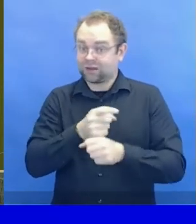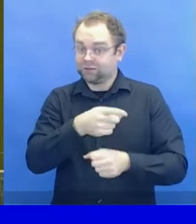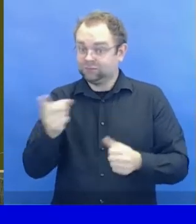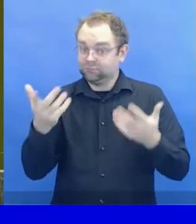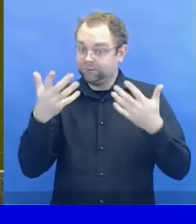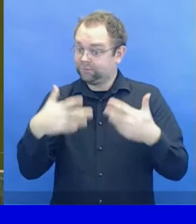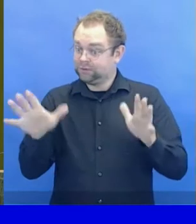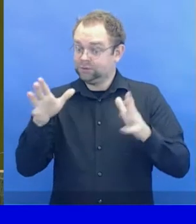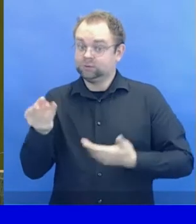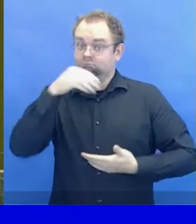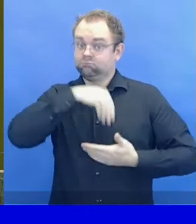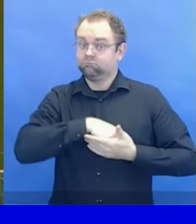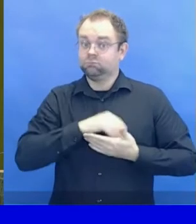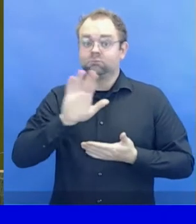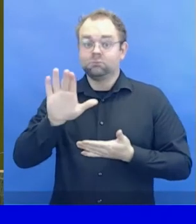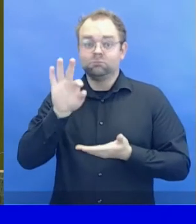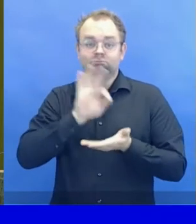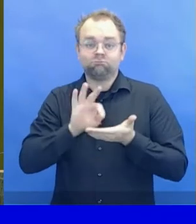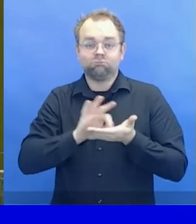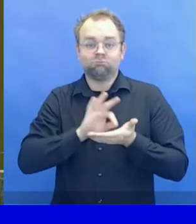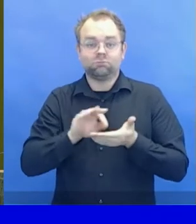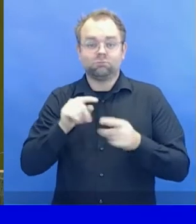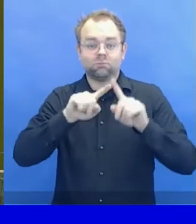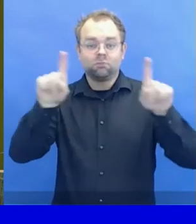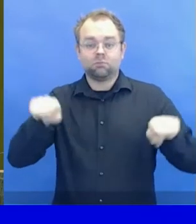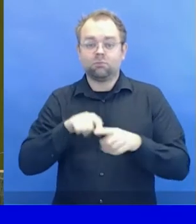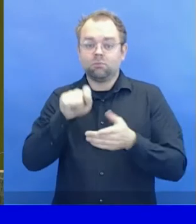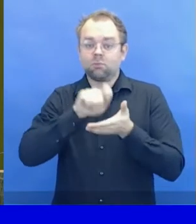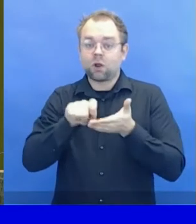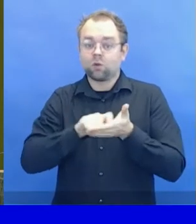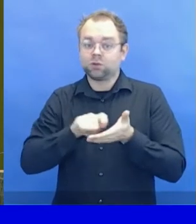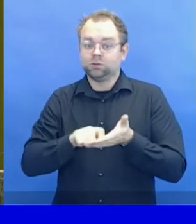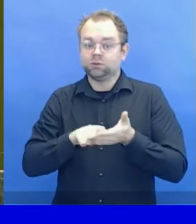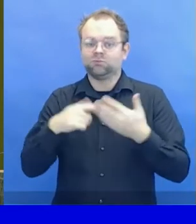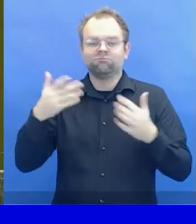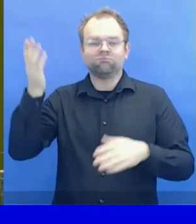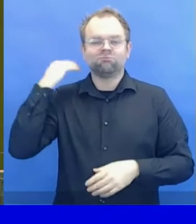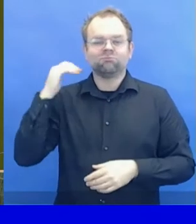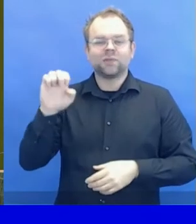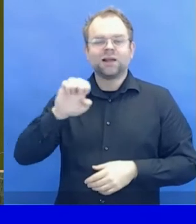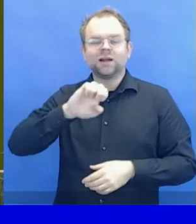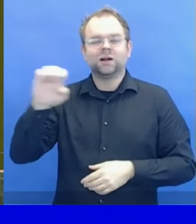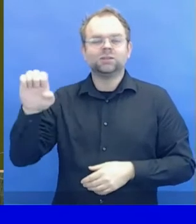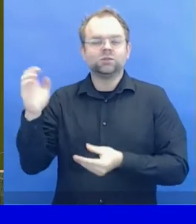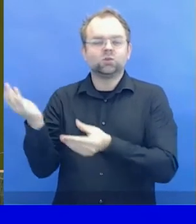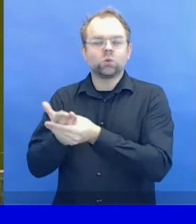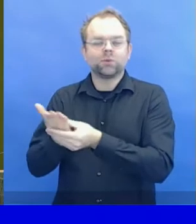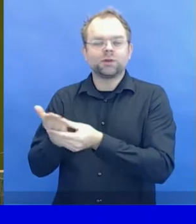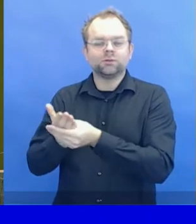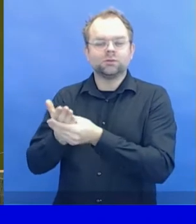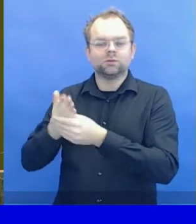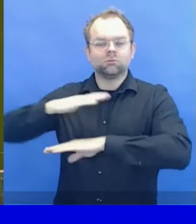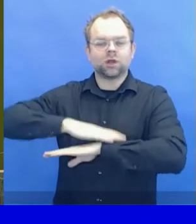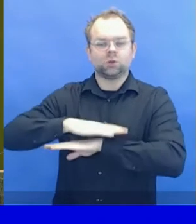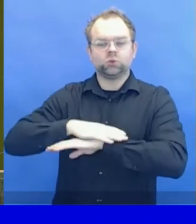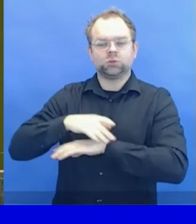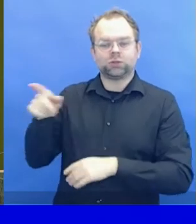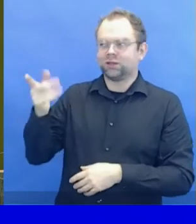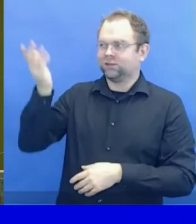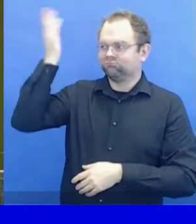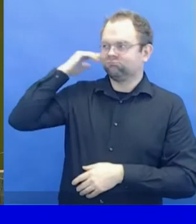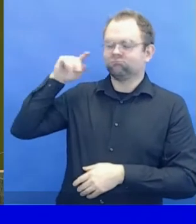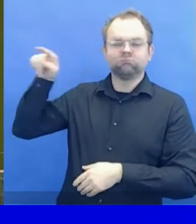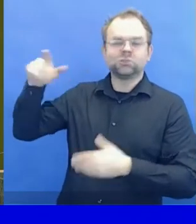Two-thirds of the state parties should constitute a quorum for the election, and the Secretary has